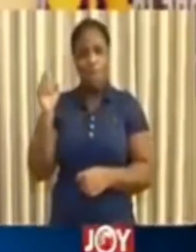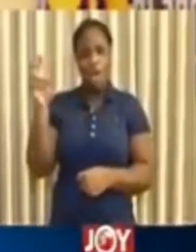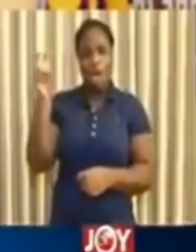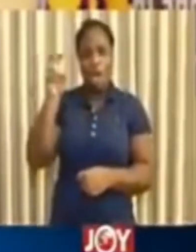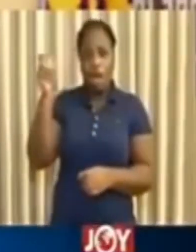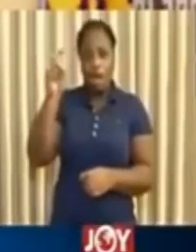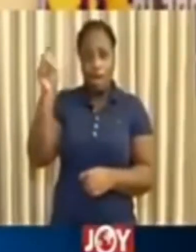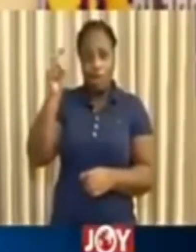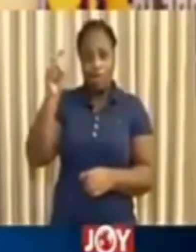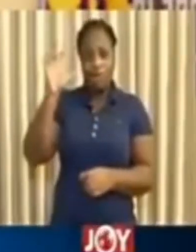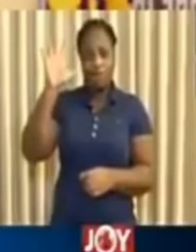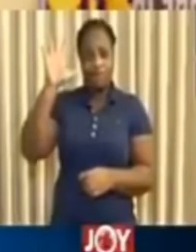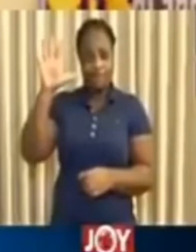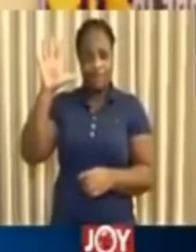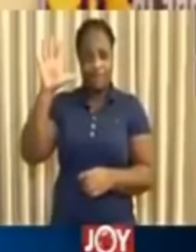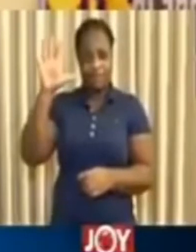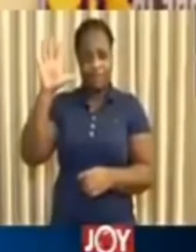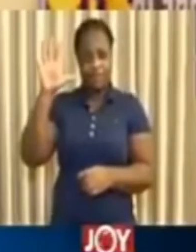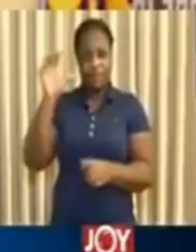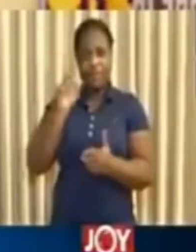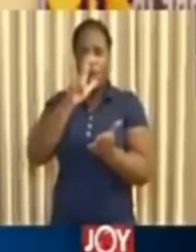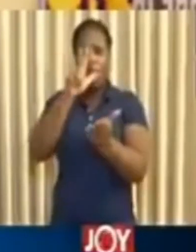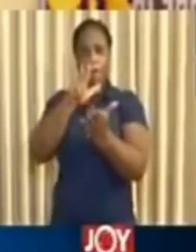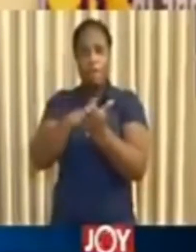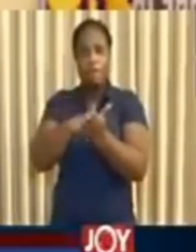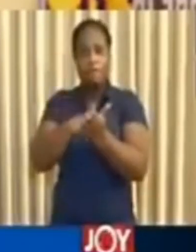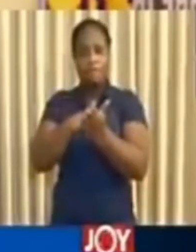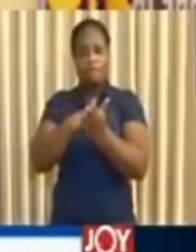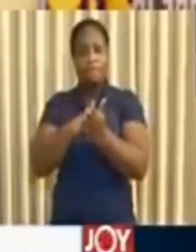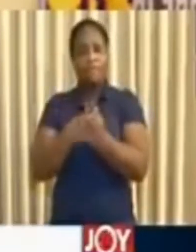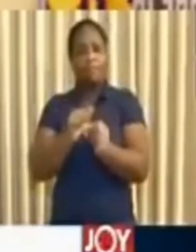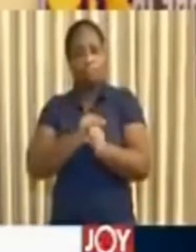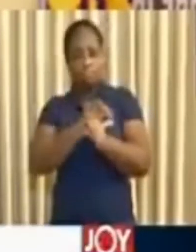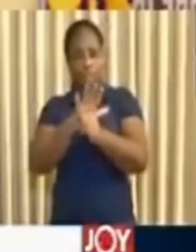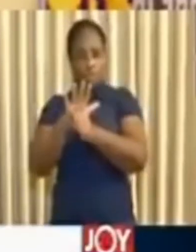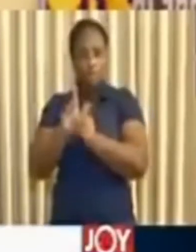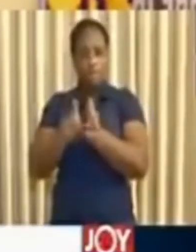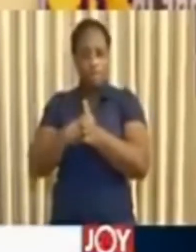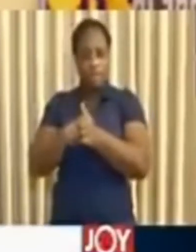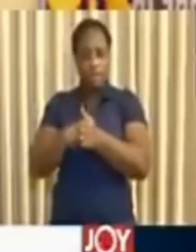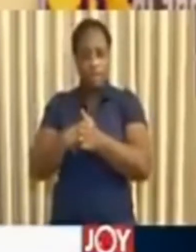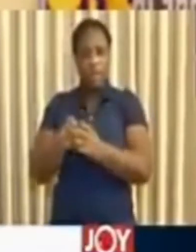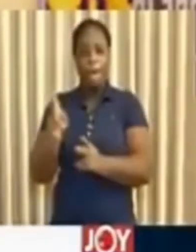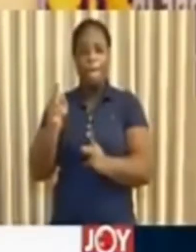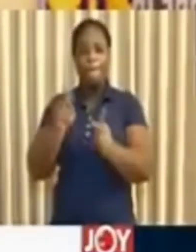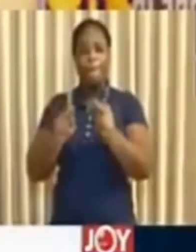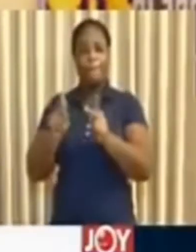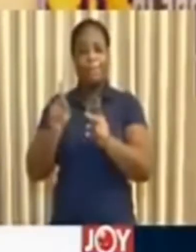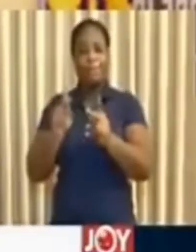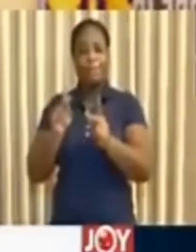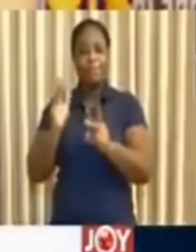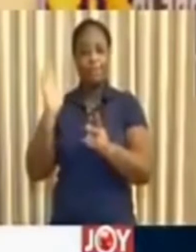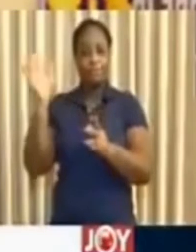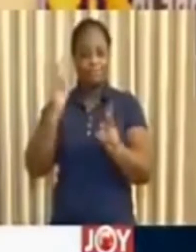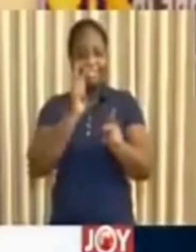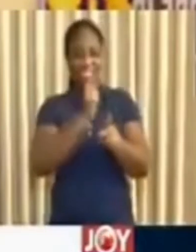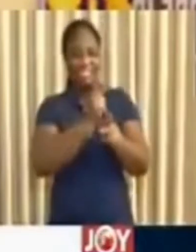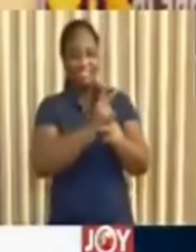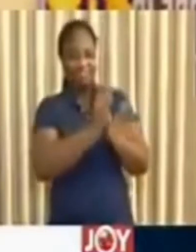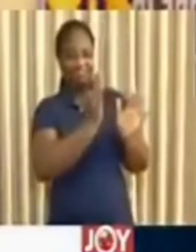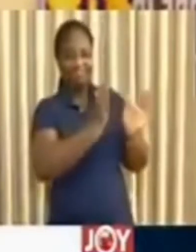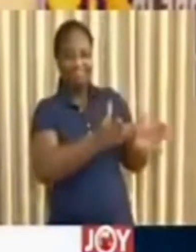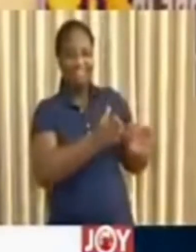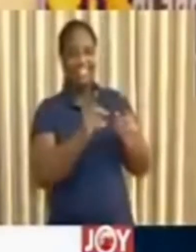and five of the confirmed cases came from those who were mandatorily quarantined and